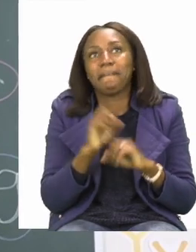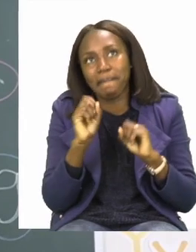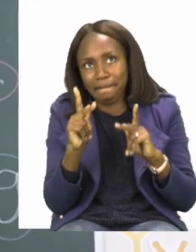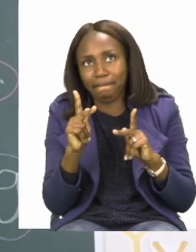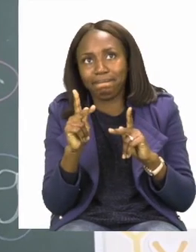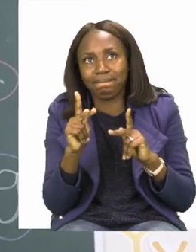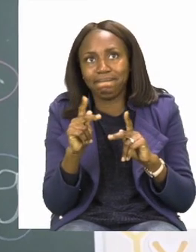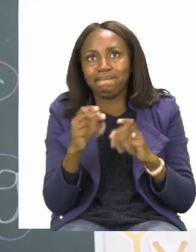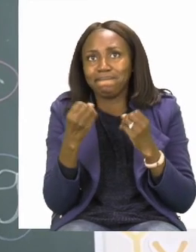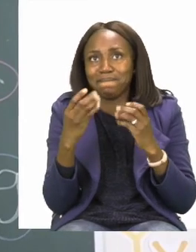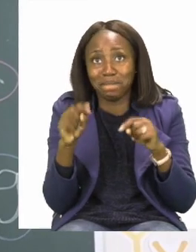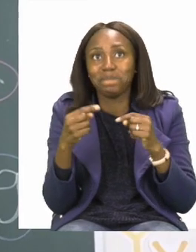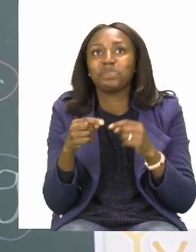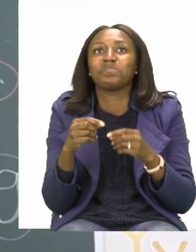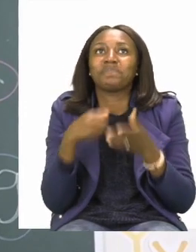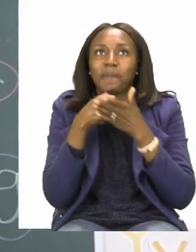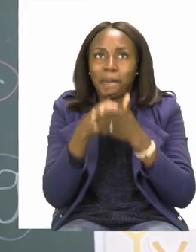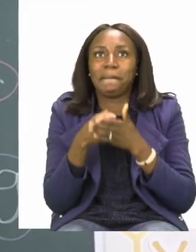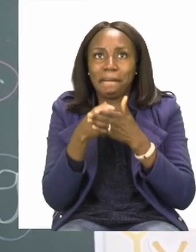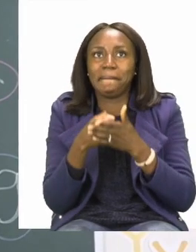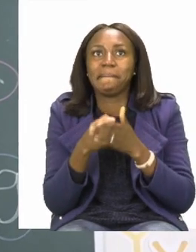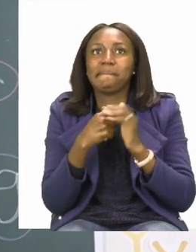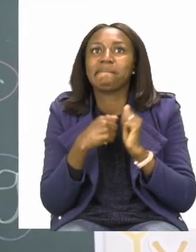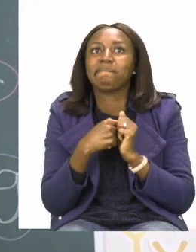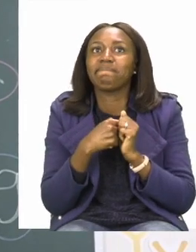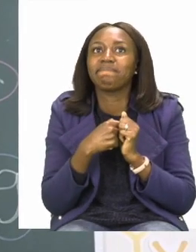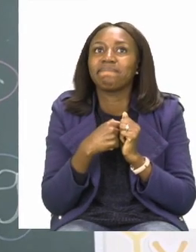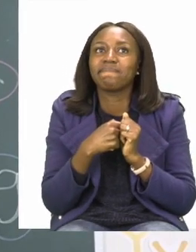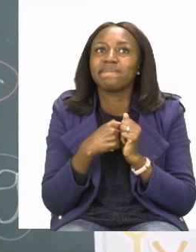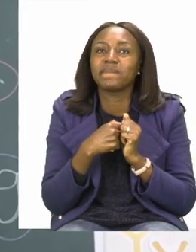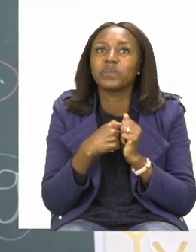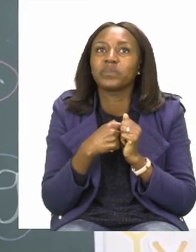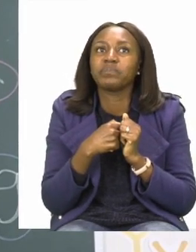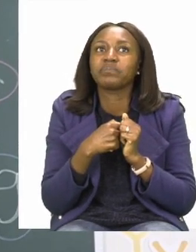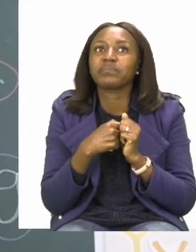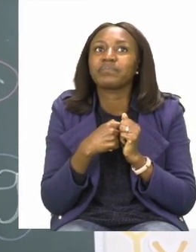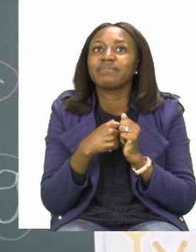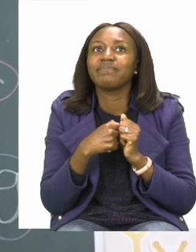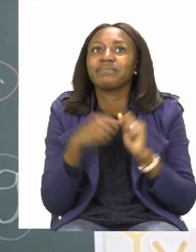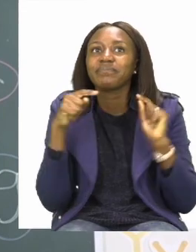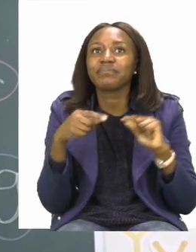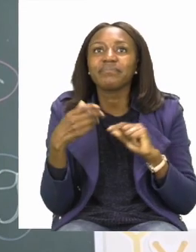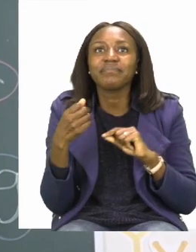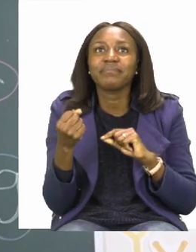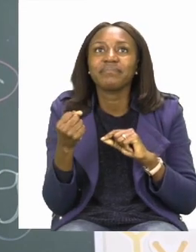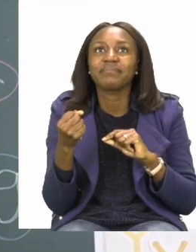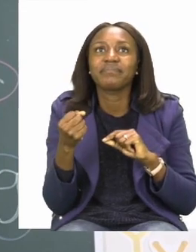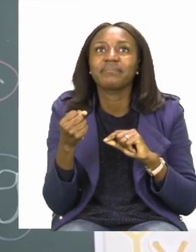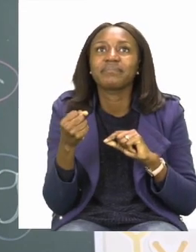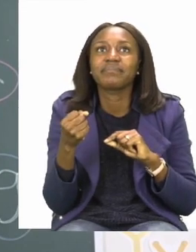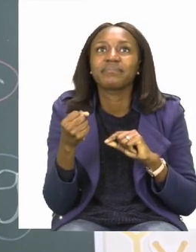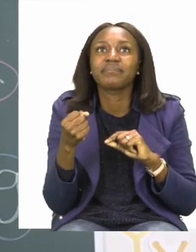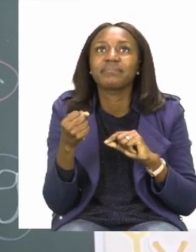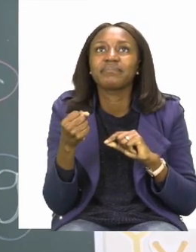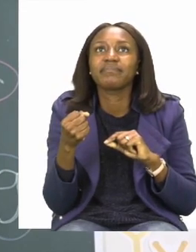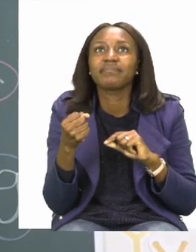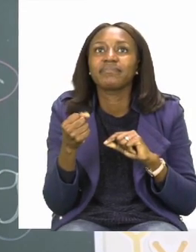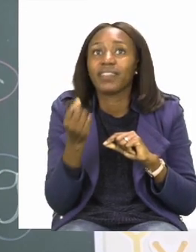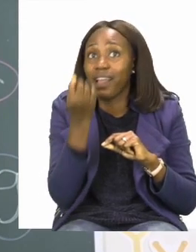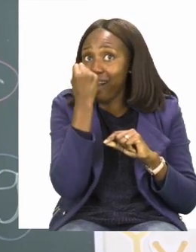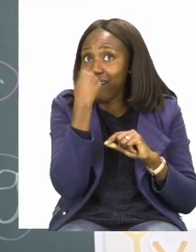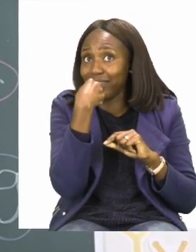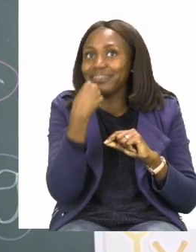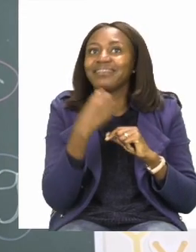There's still more to experiment with. The next thing that we have is the apple.